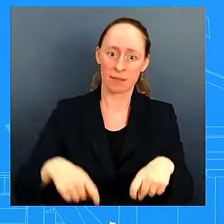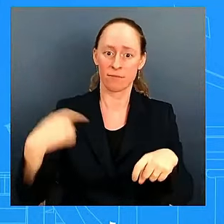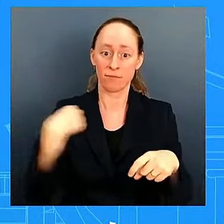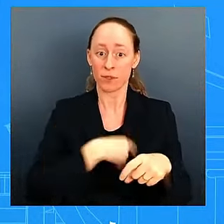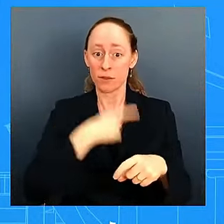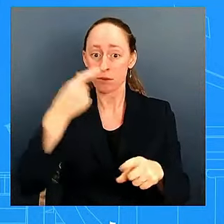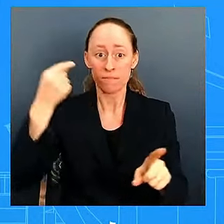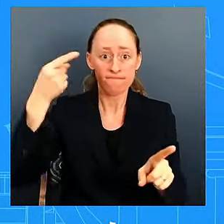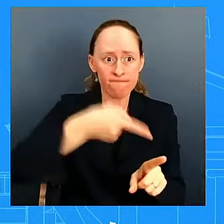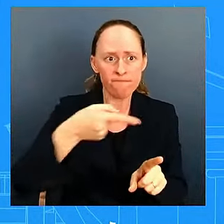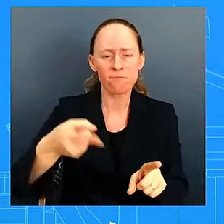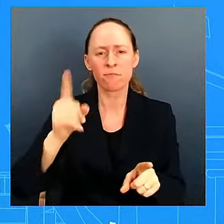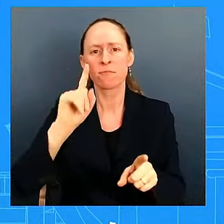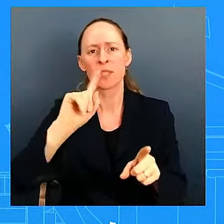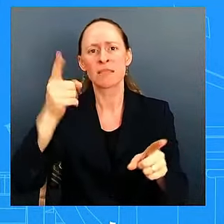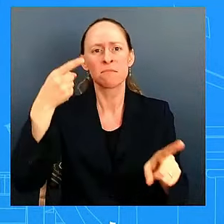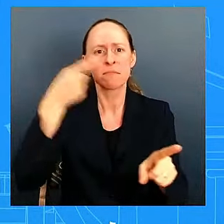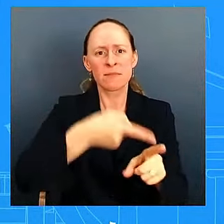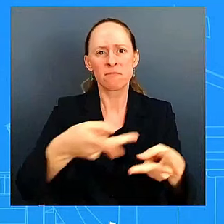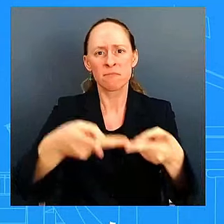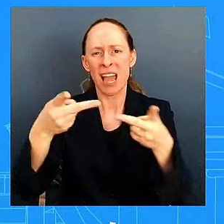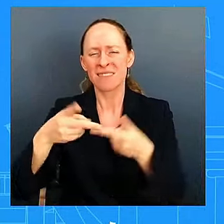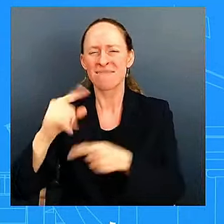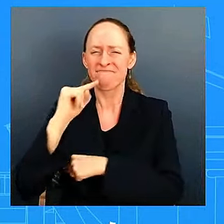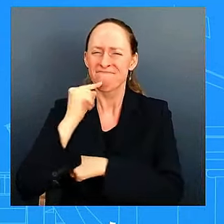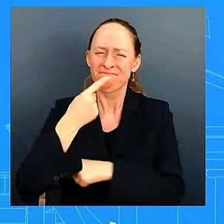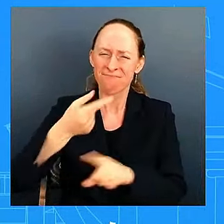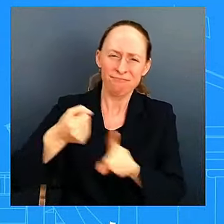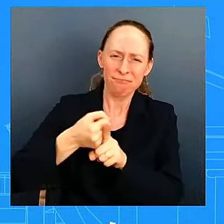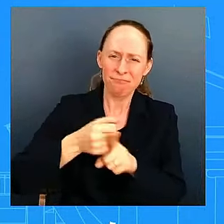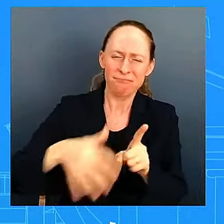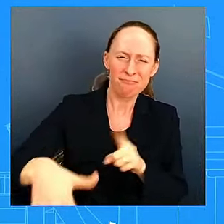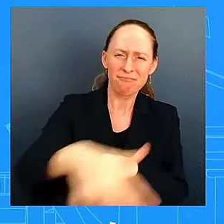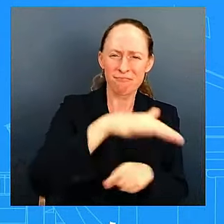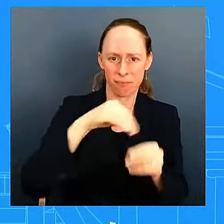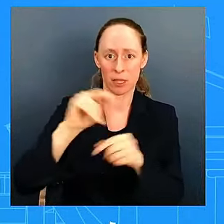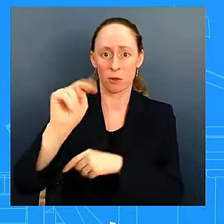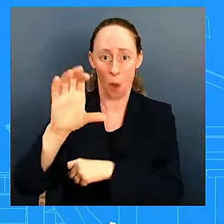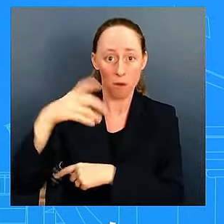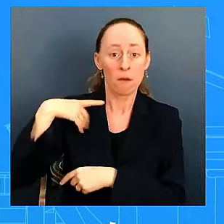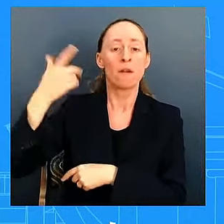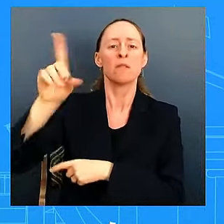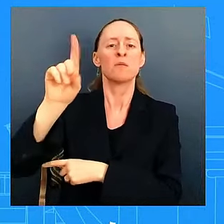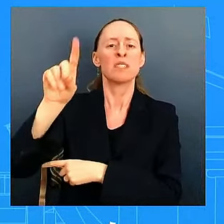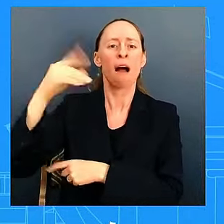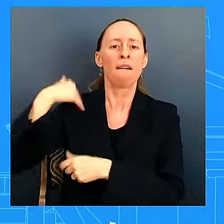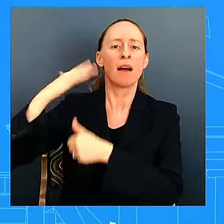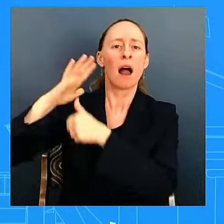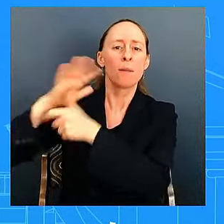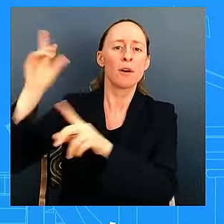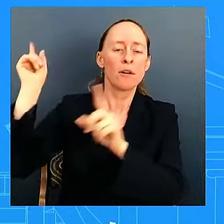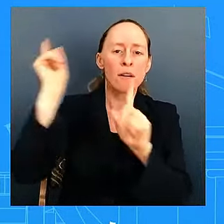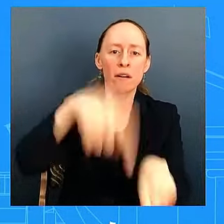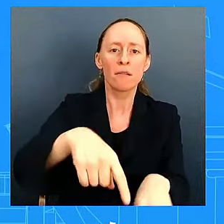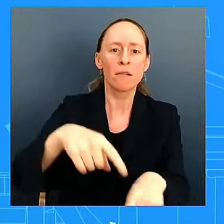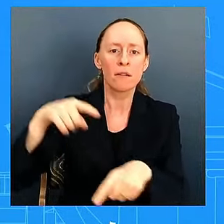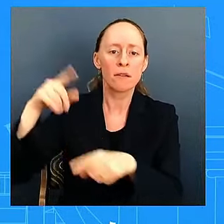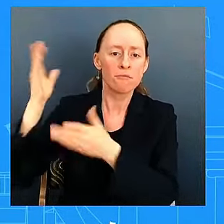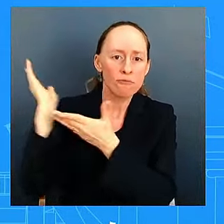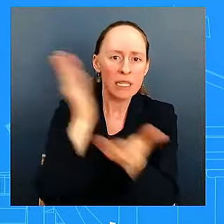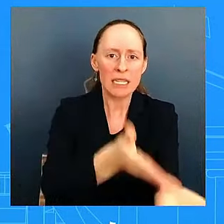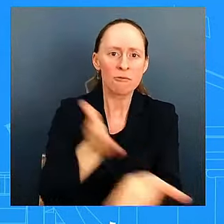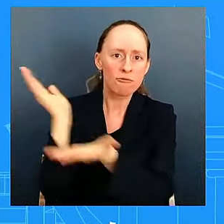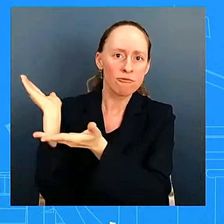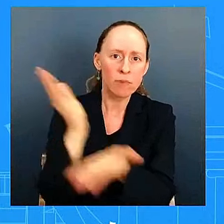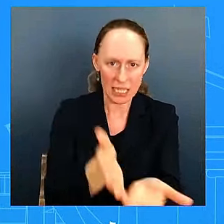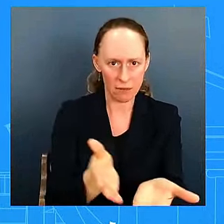move into areas which are not accessible by ground i was referencing the point that i think we all experience this when power goes out you want